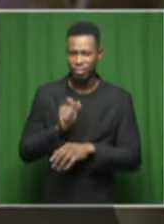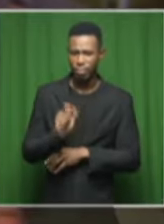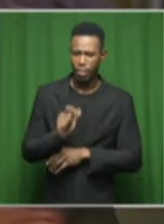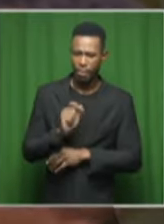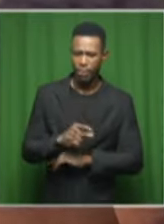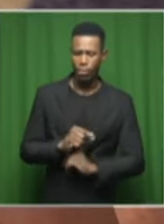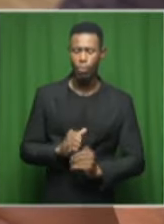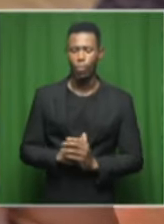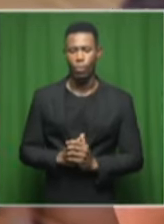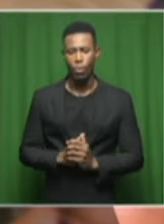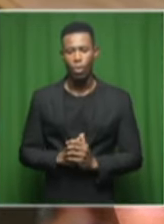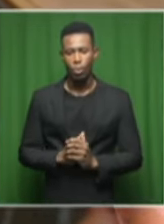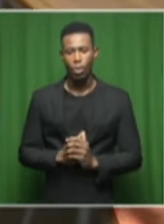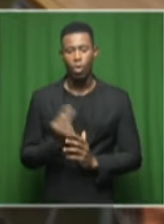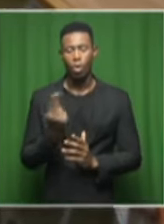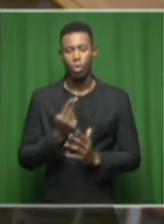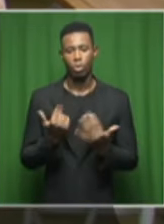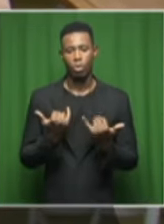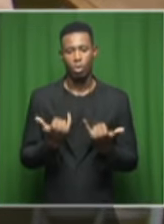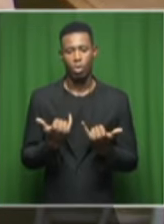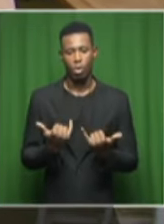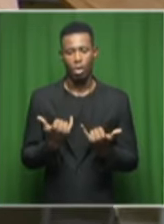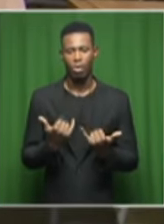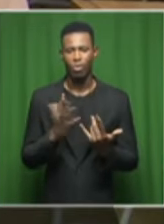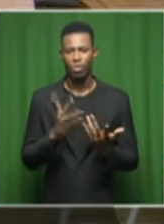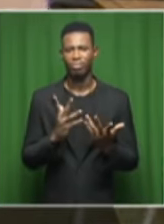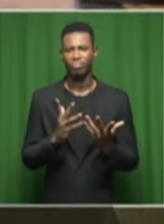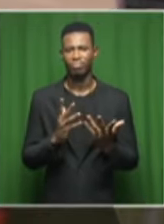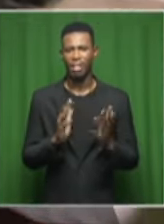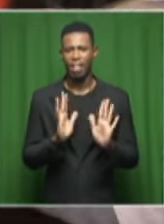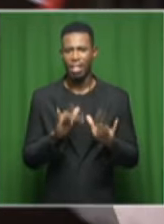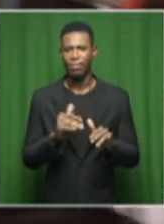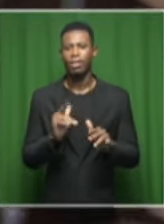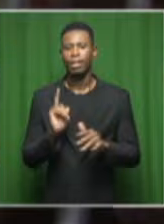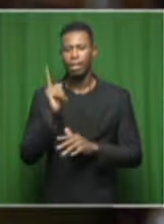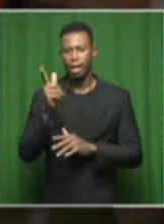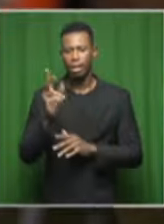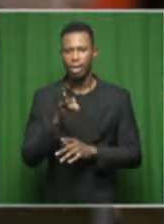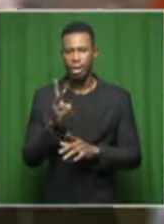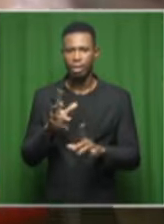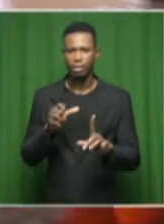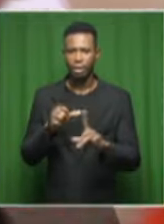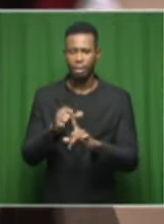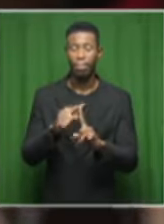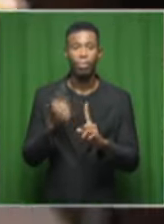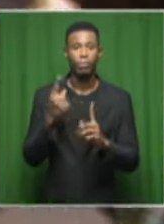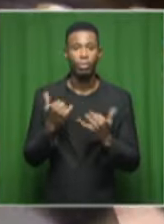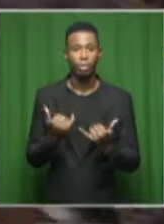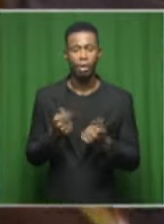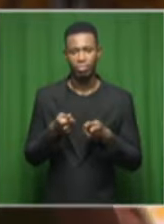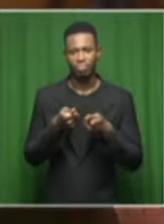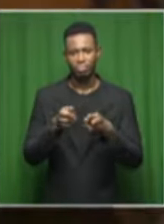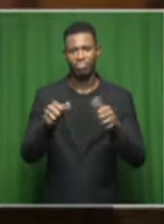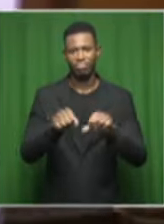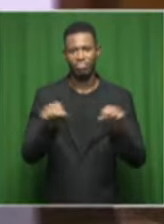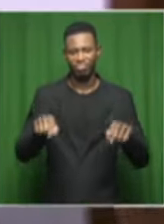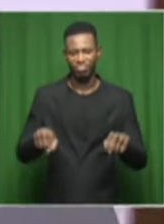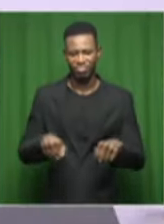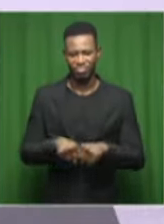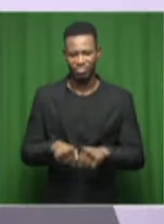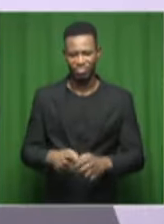going through. We're going to leave you here and catch up later through the day. But for now, back to you in studio.